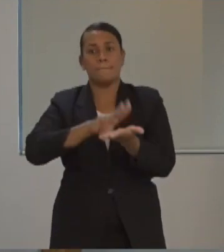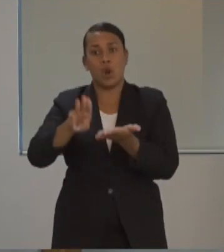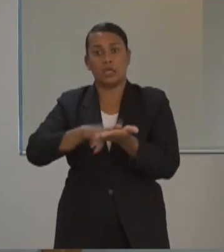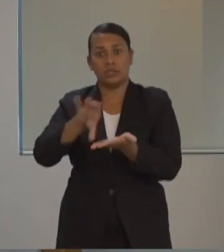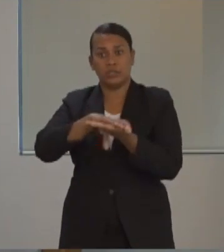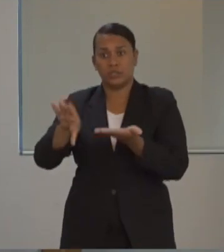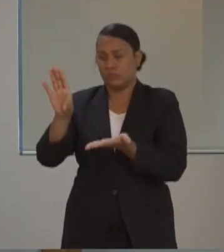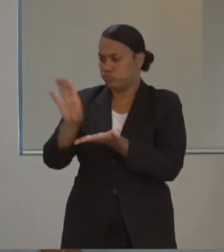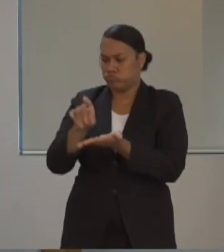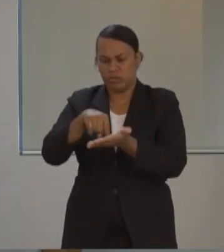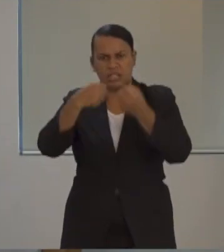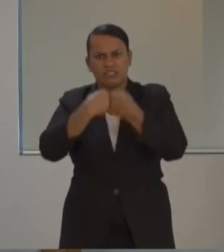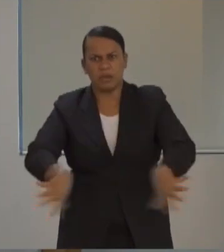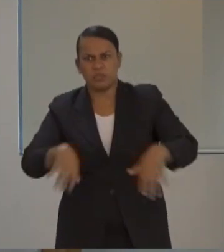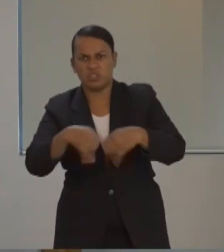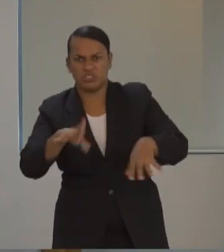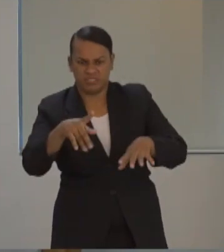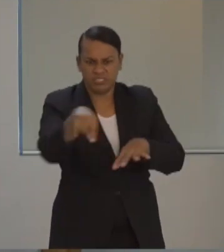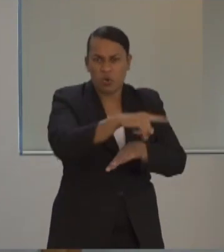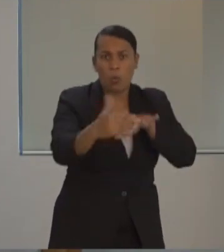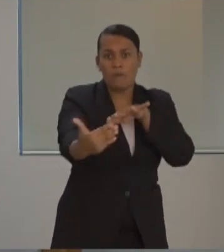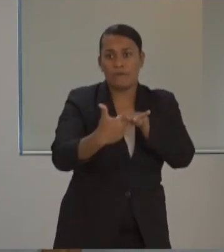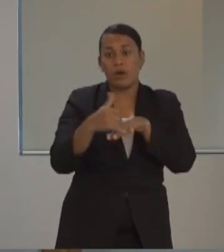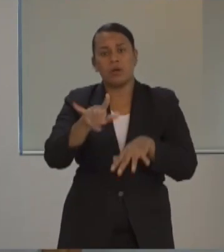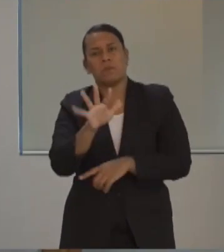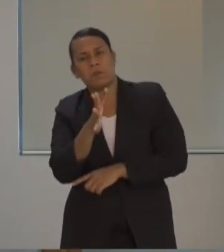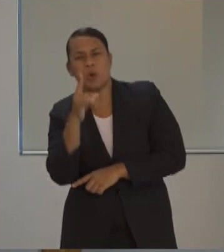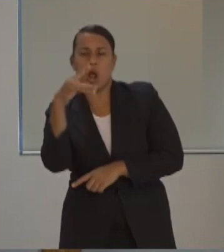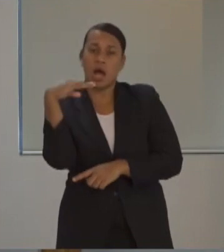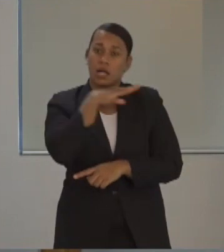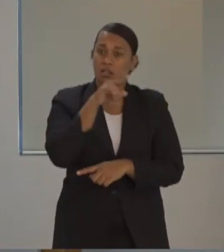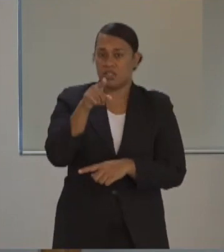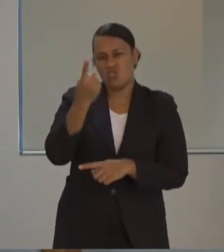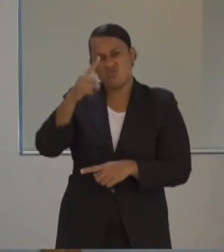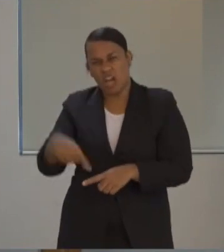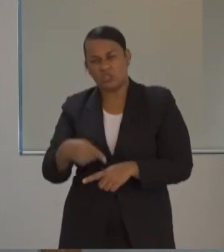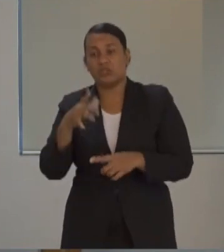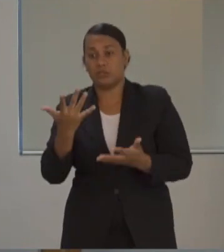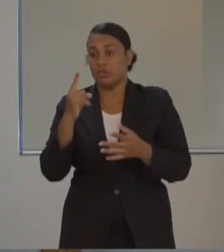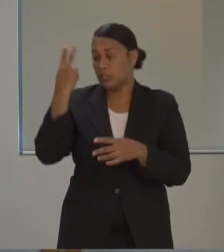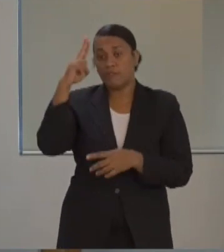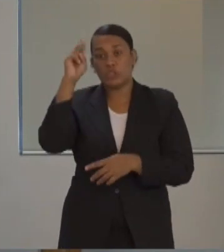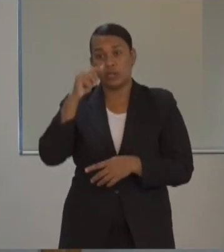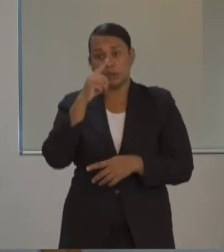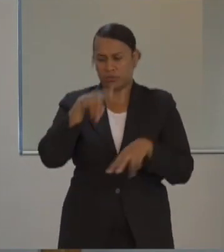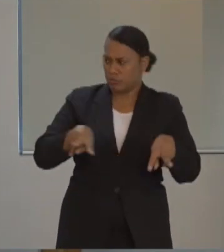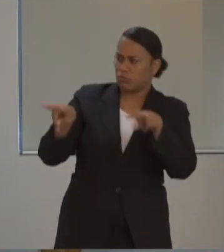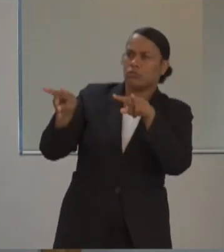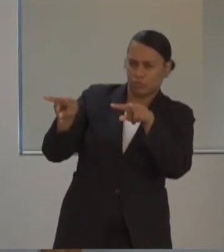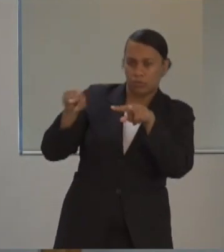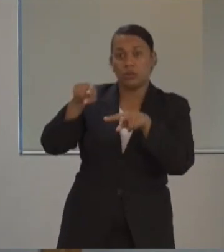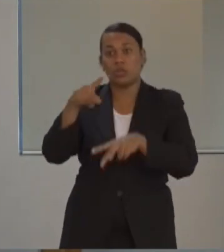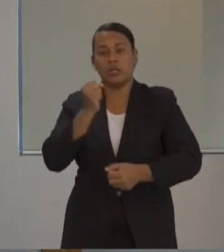Overall, more than 180,000 Fijians saw their homes, their lives and livelihoods suffer from the brunt